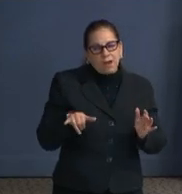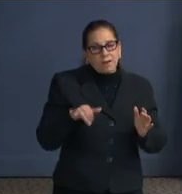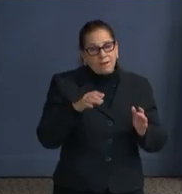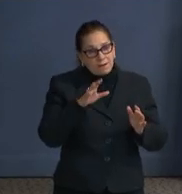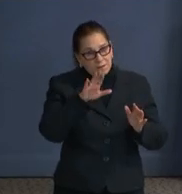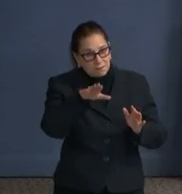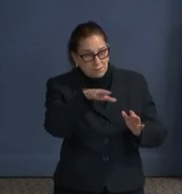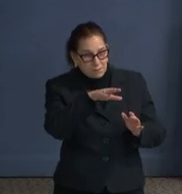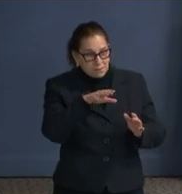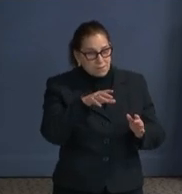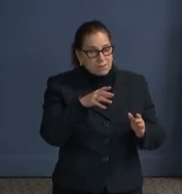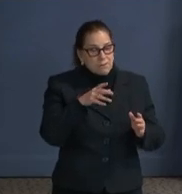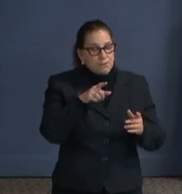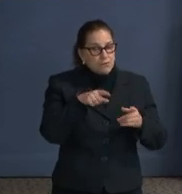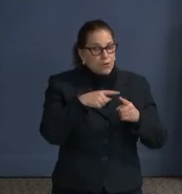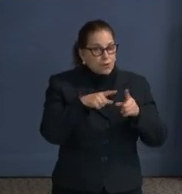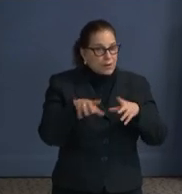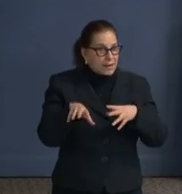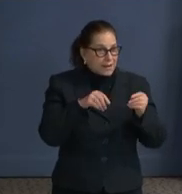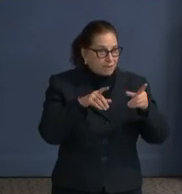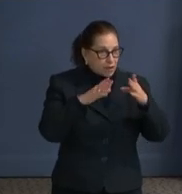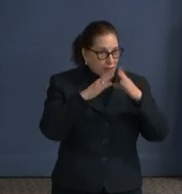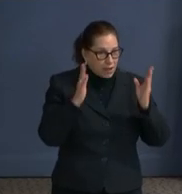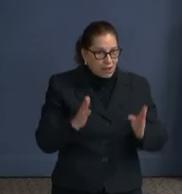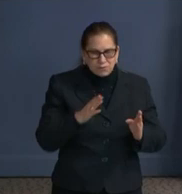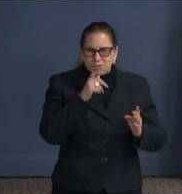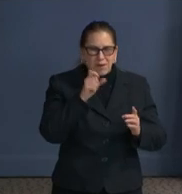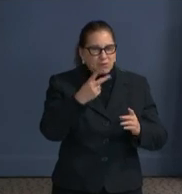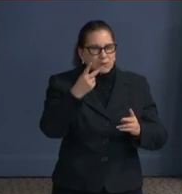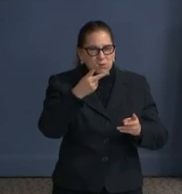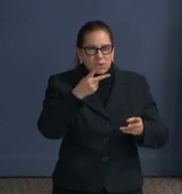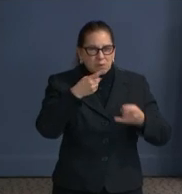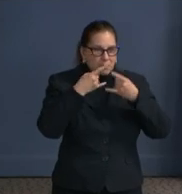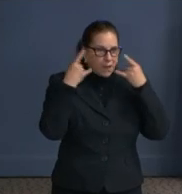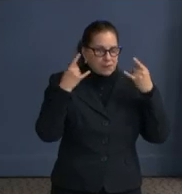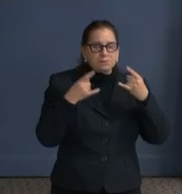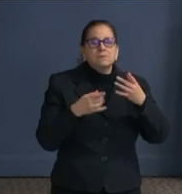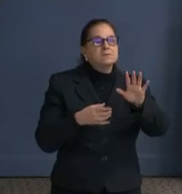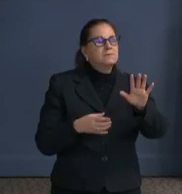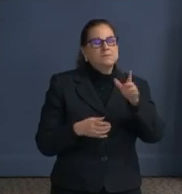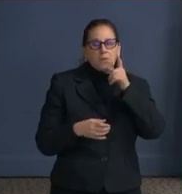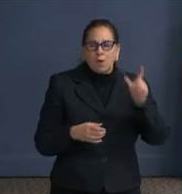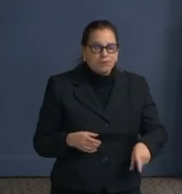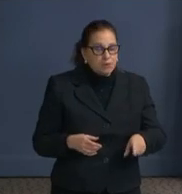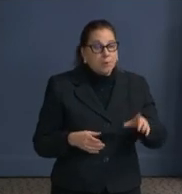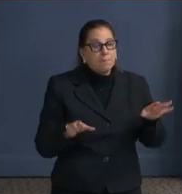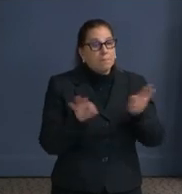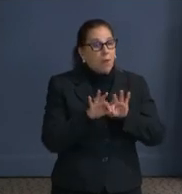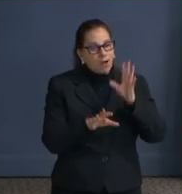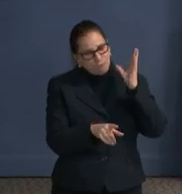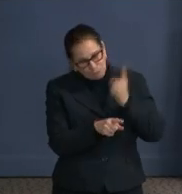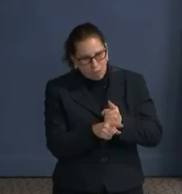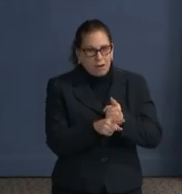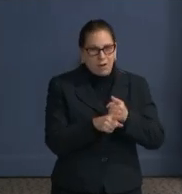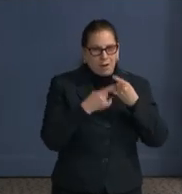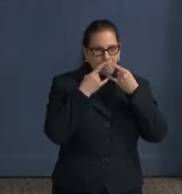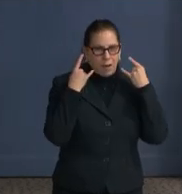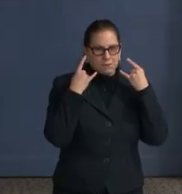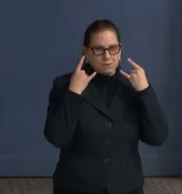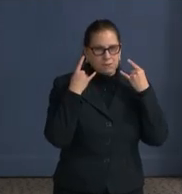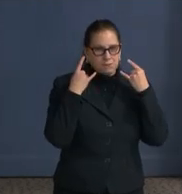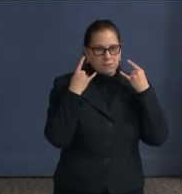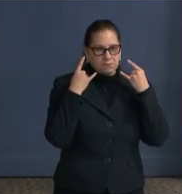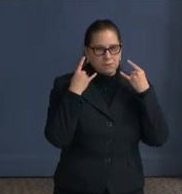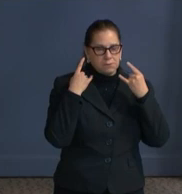home, you should be wearing two masks or if you have people inside your home who are not part of your household, you should do so. But as for the time being, you should be